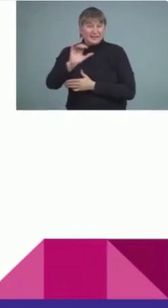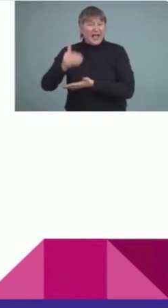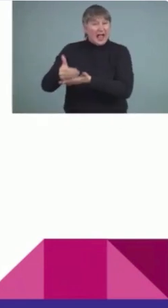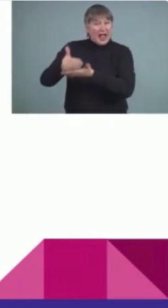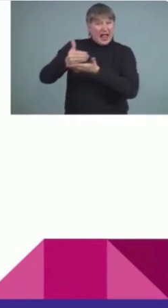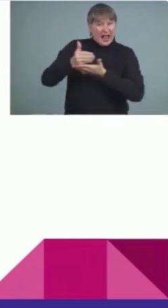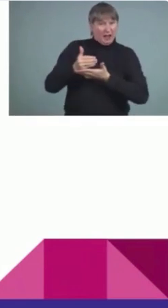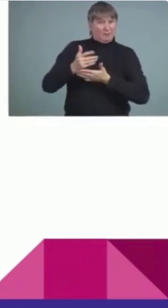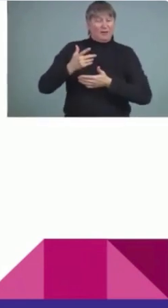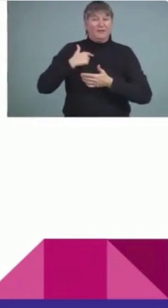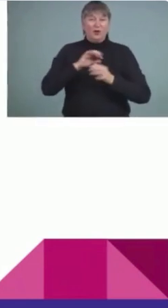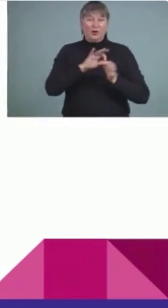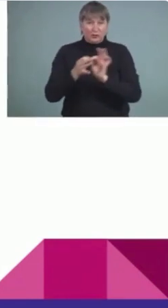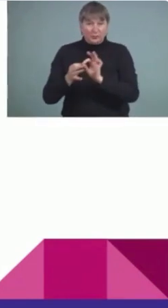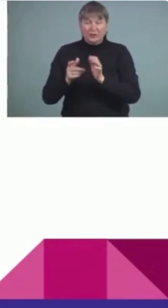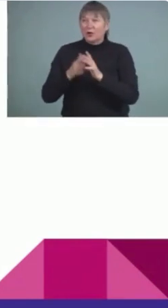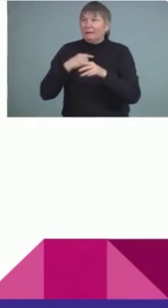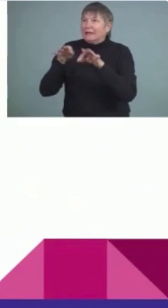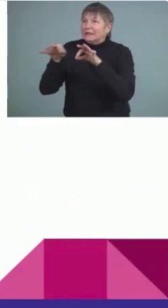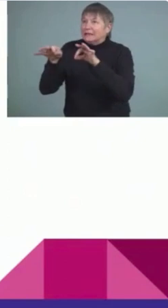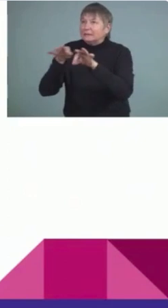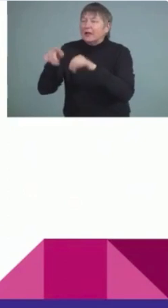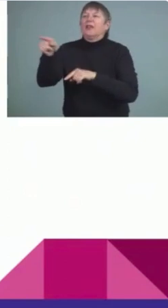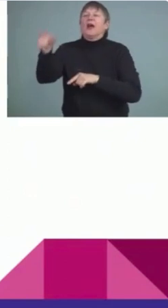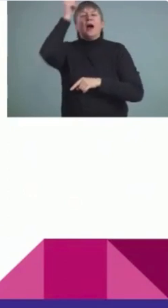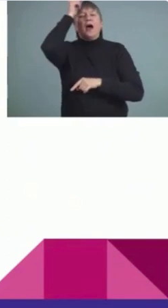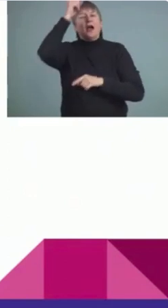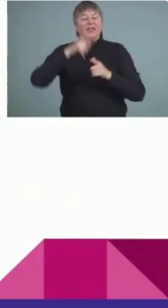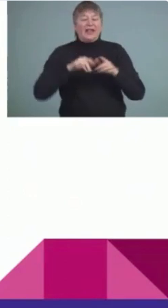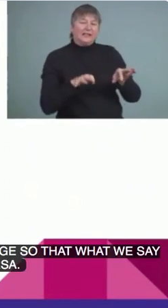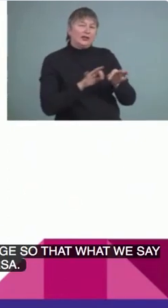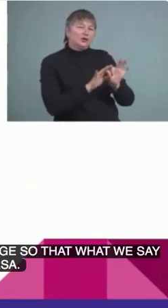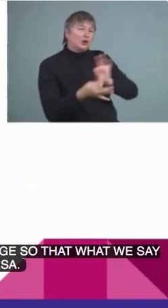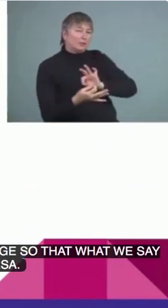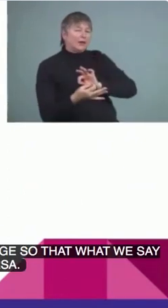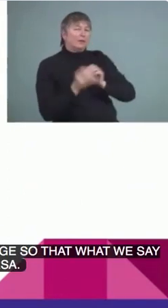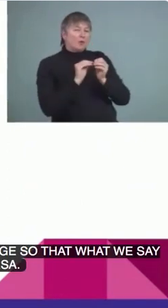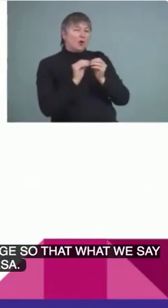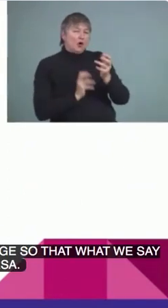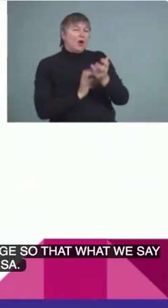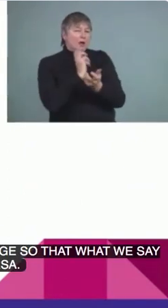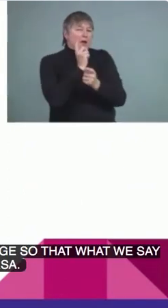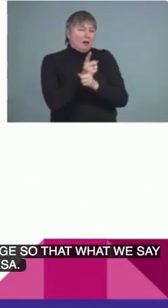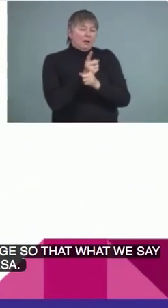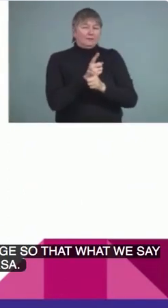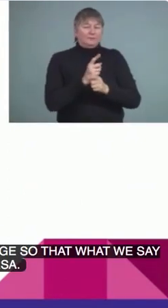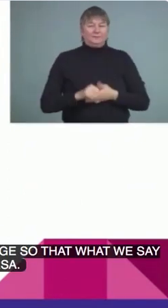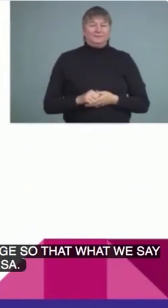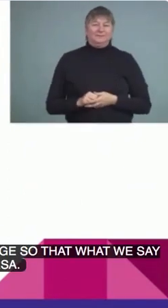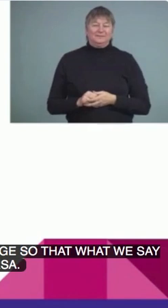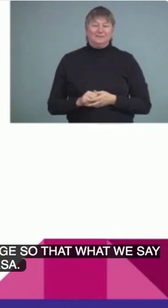interpreted correctly and vice versa. I find that there's so much to learn about other places in the world.